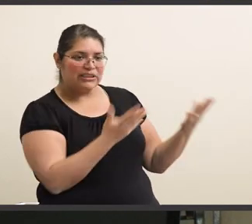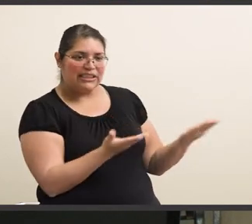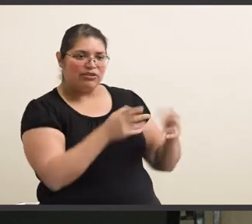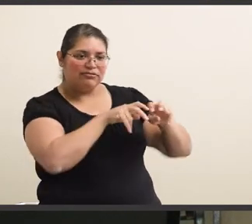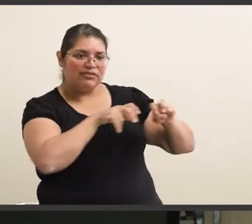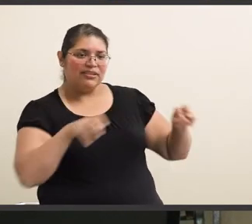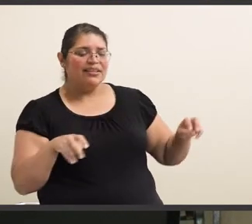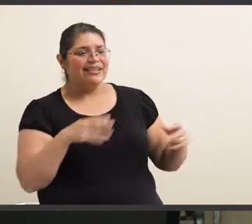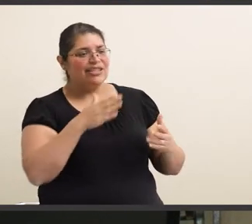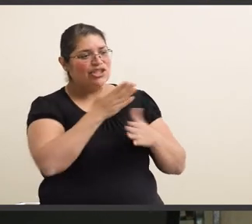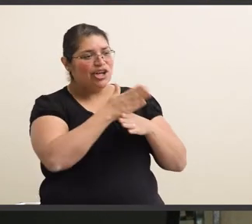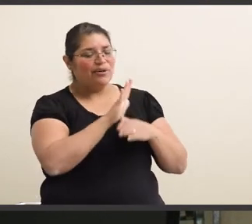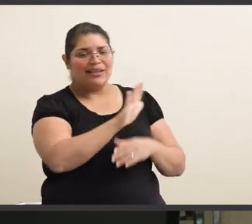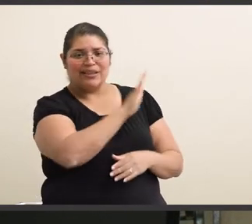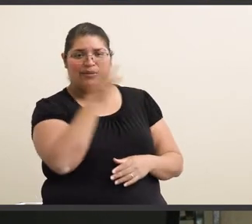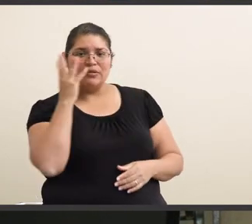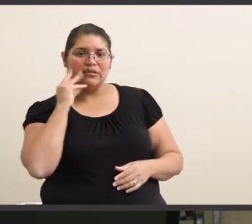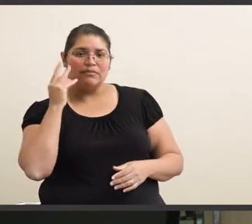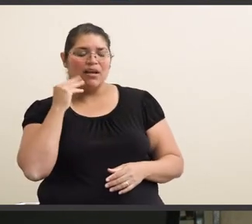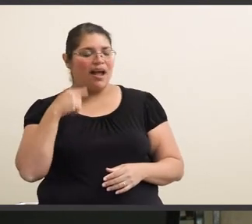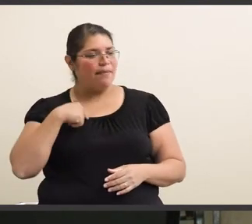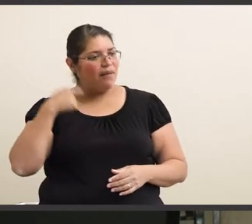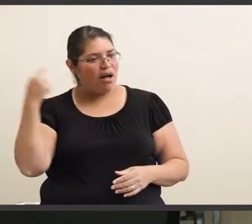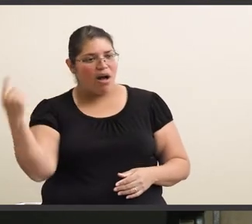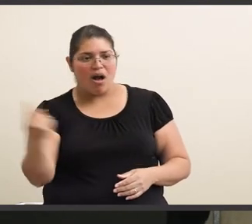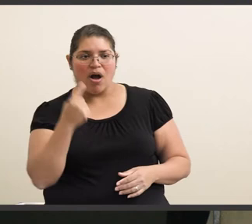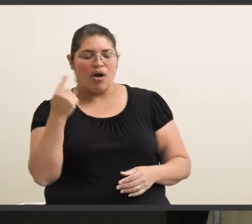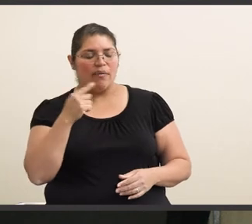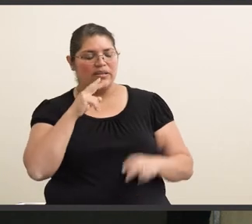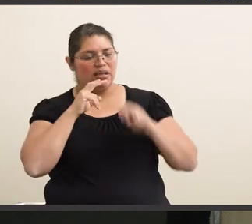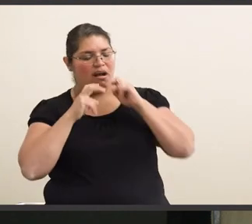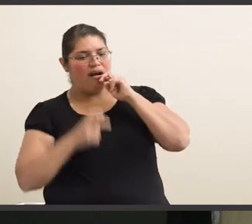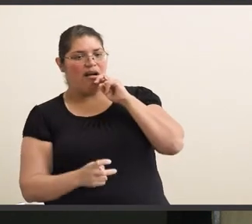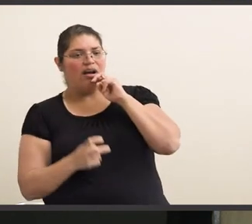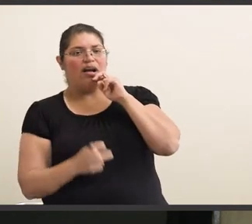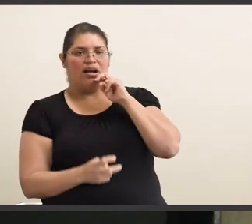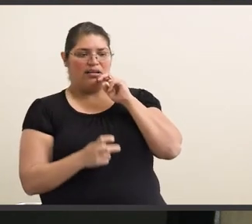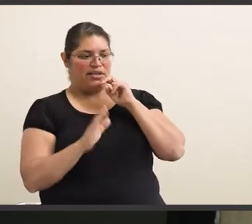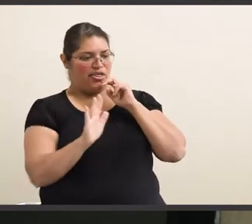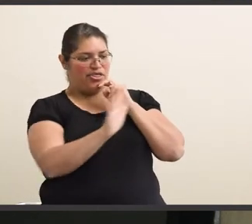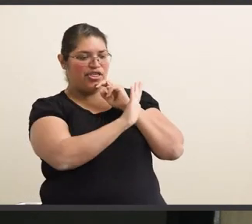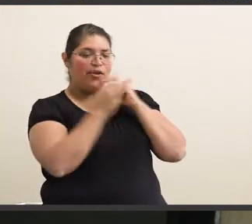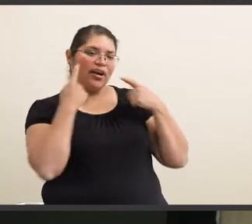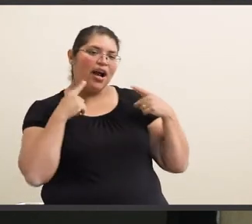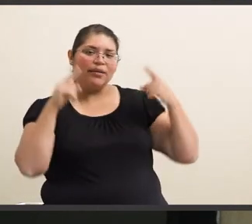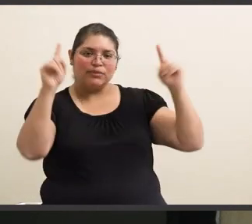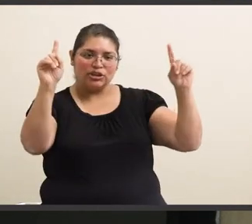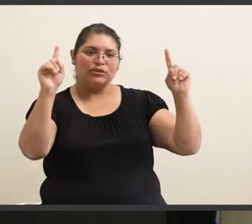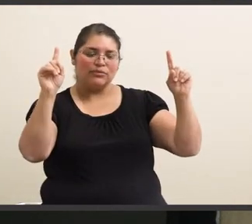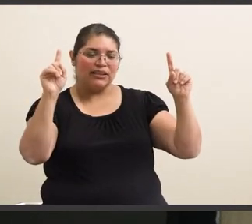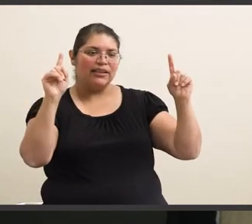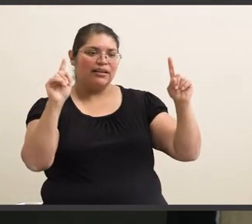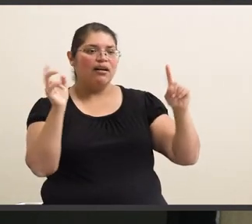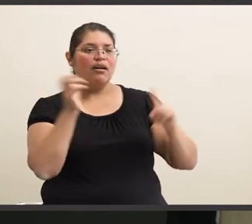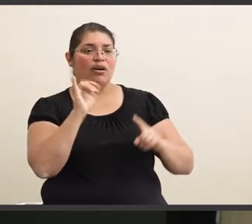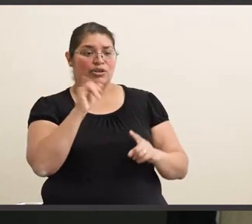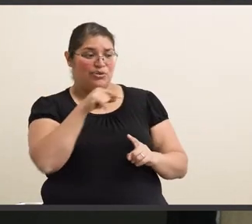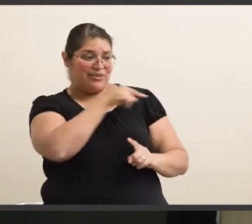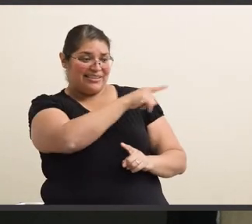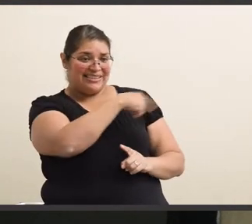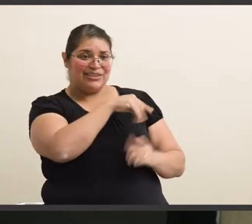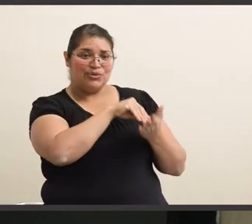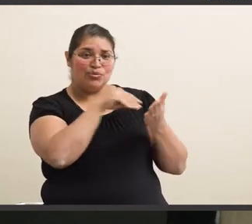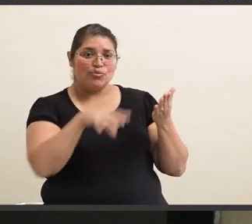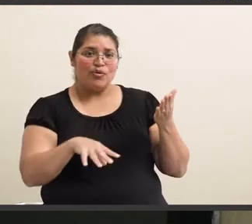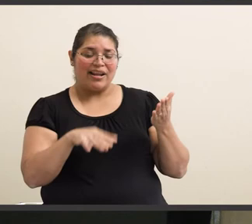sharing their experiences. I'm always in awe of their accomplishments and especially these students who